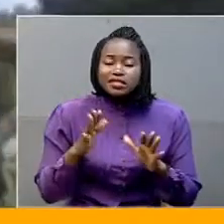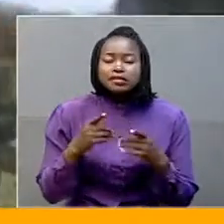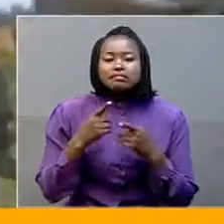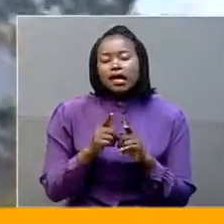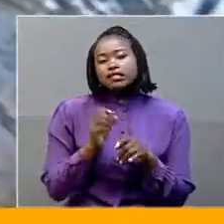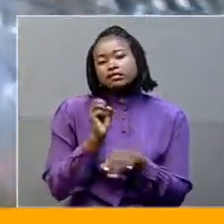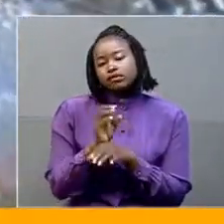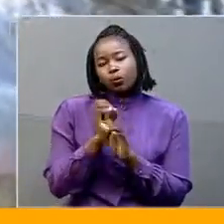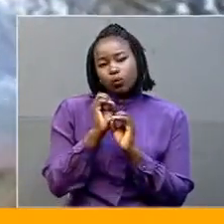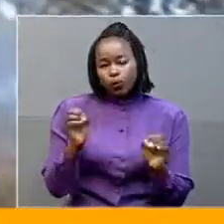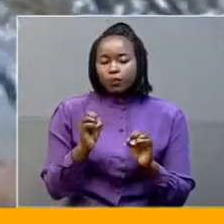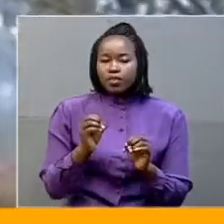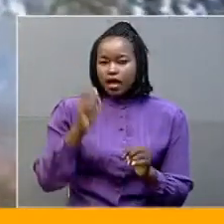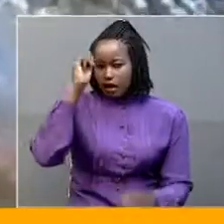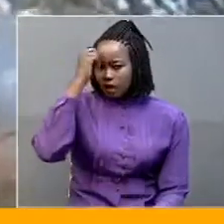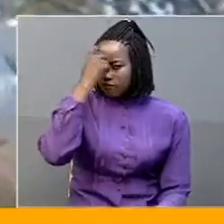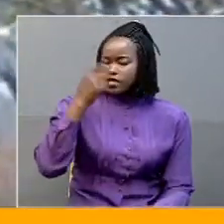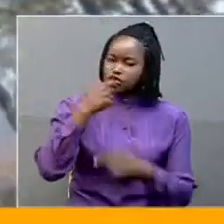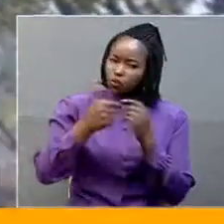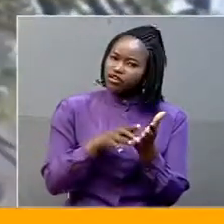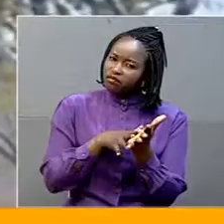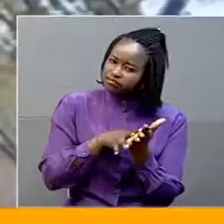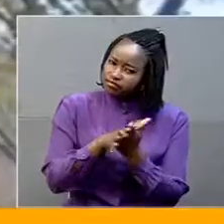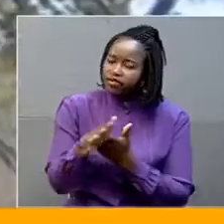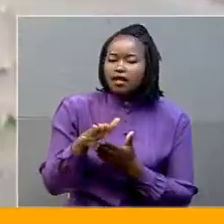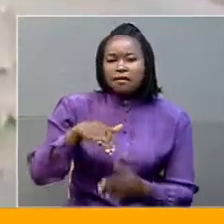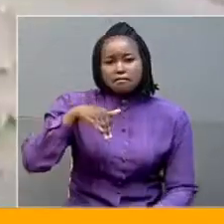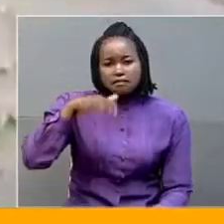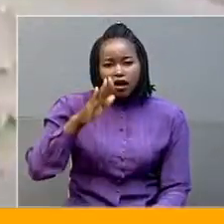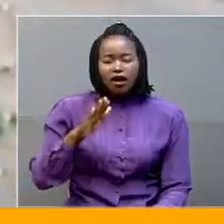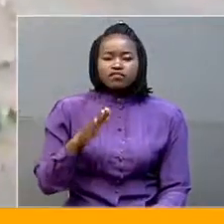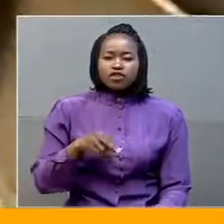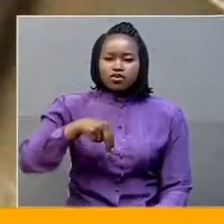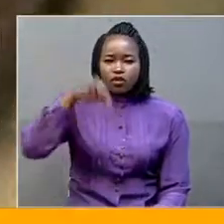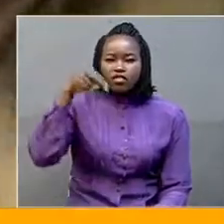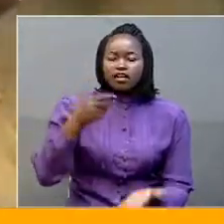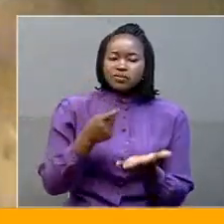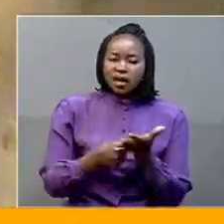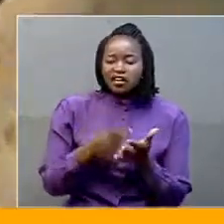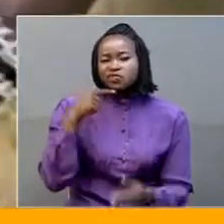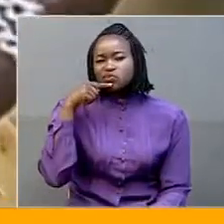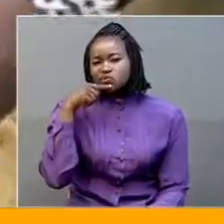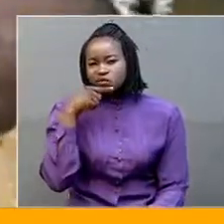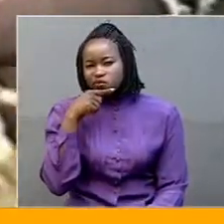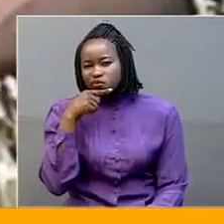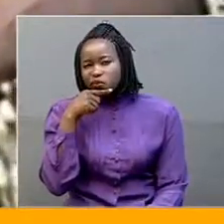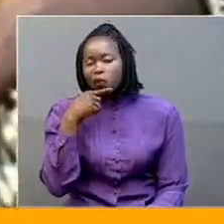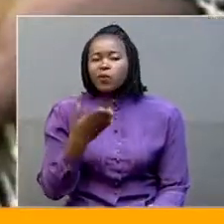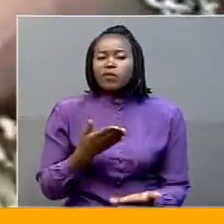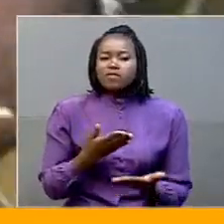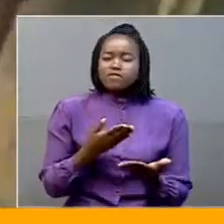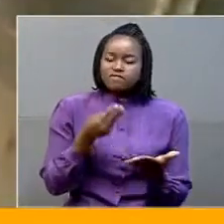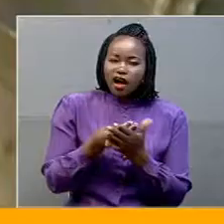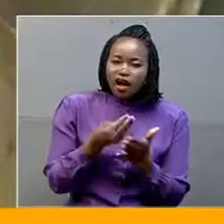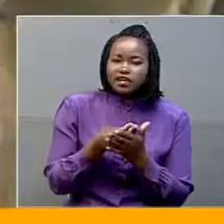billions of shillings for the region under programs like Northern Uganda Social Action Fund and Peace Recovery and Development Plan.